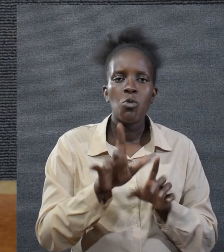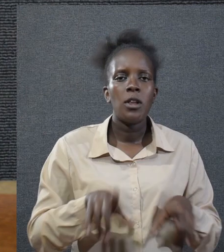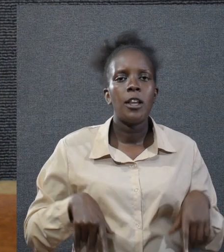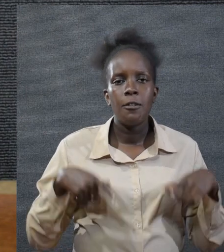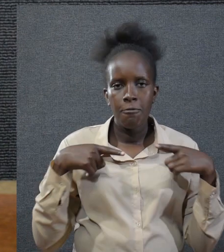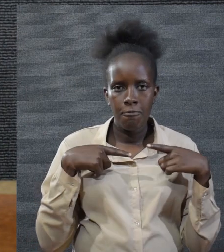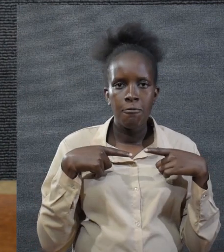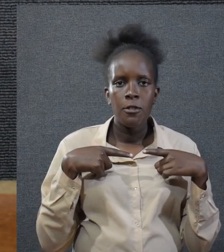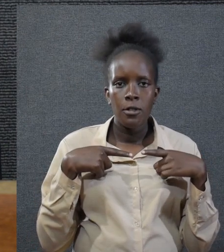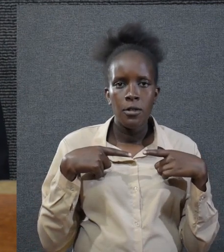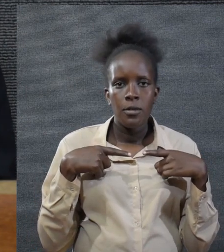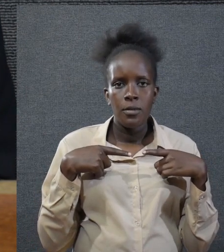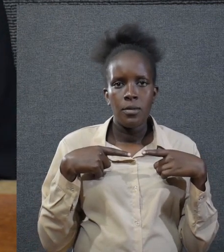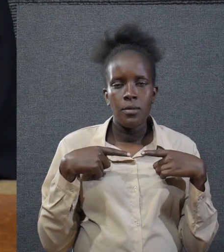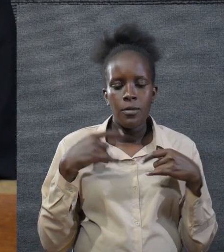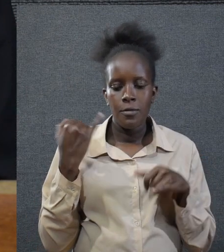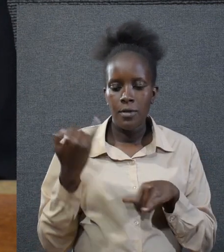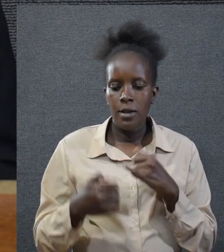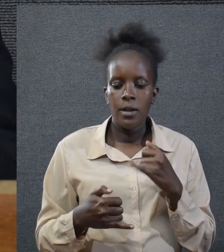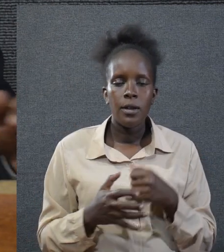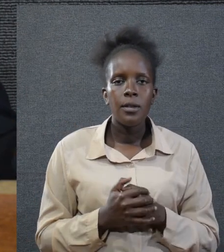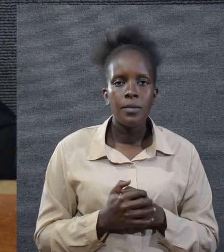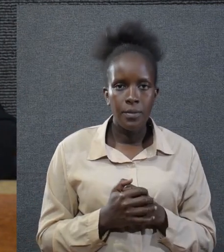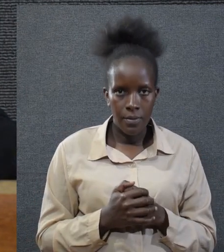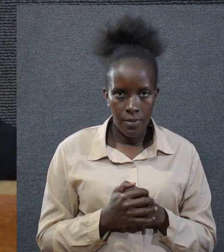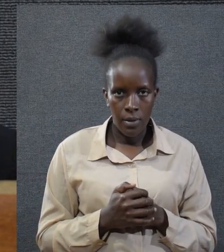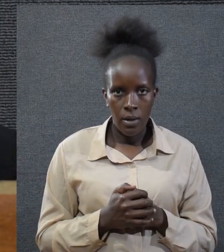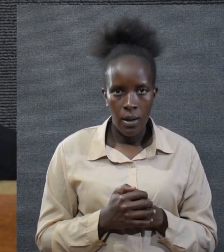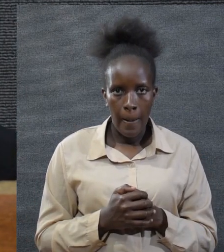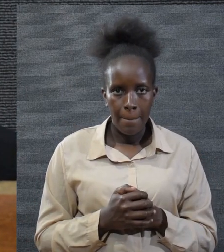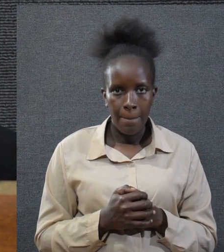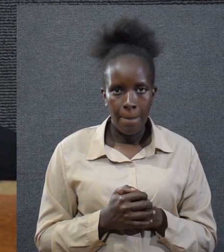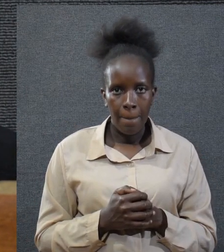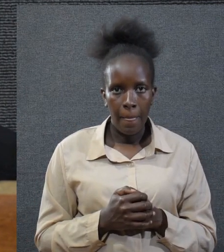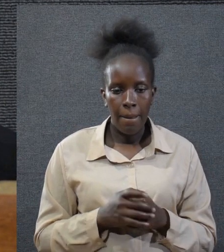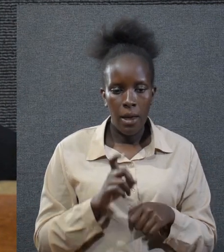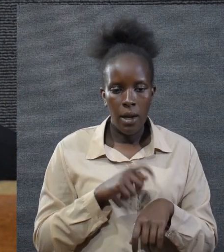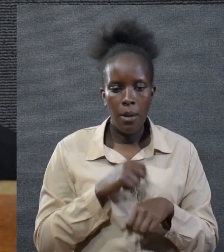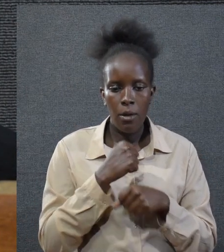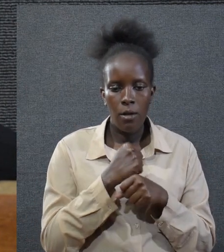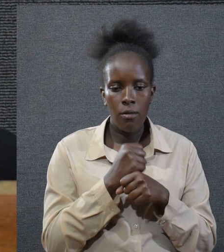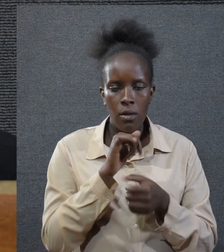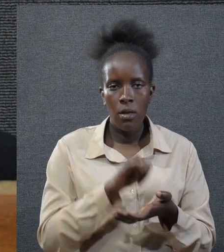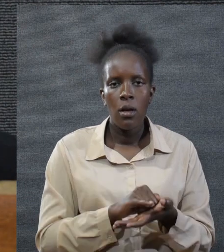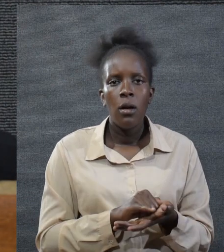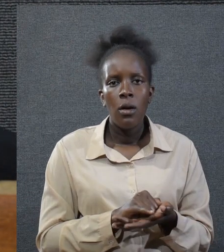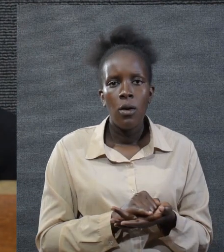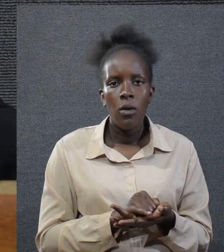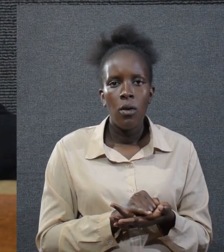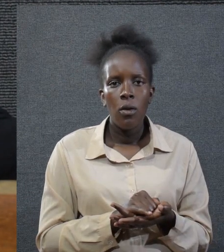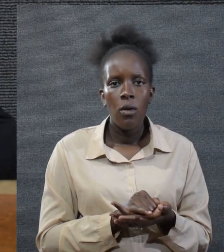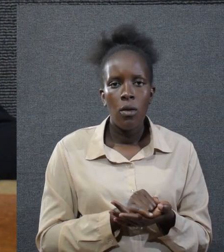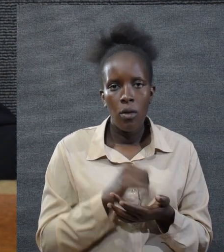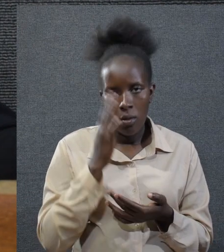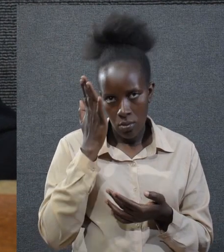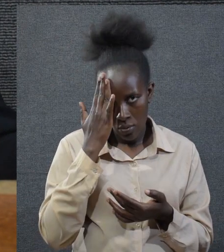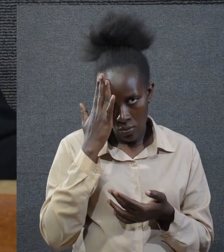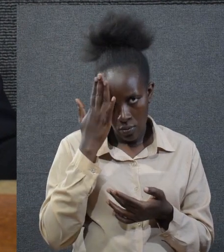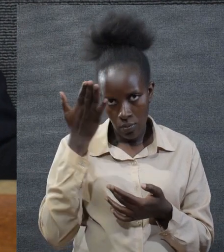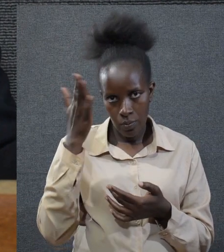chance in your life finally brethren when we have done that